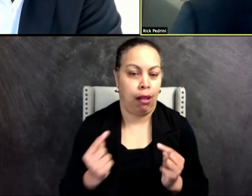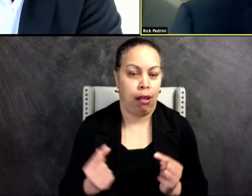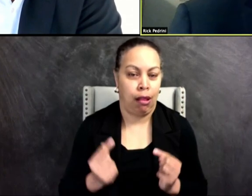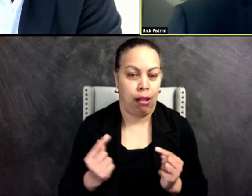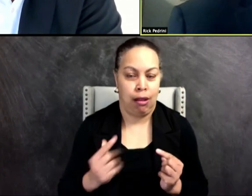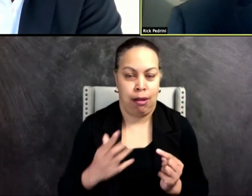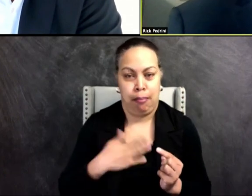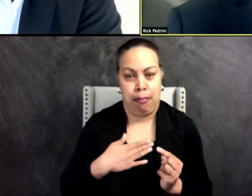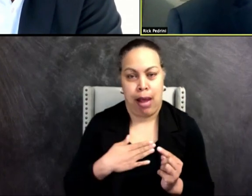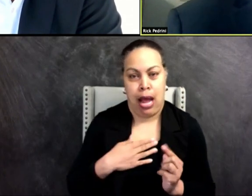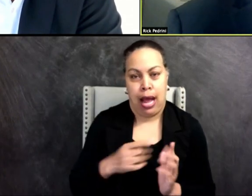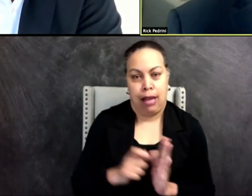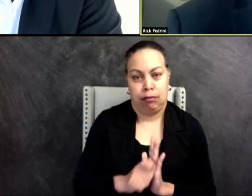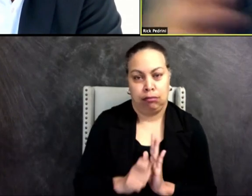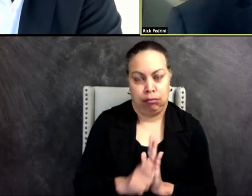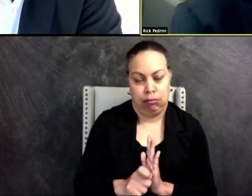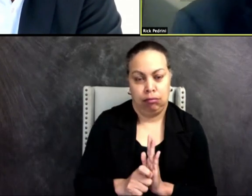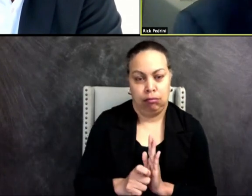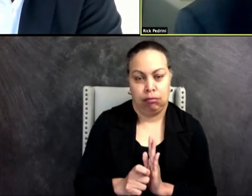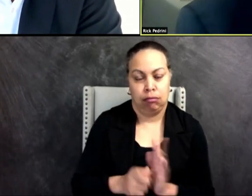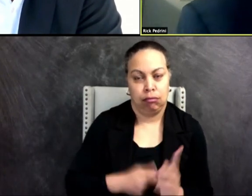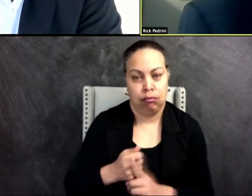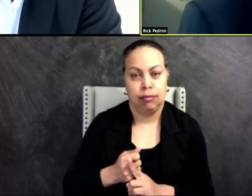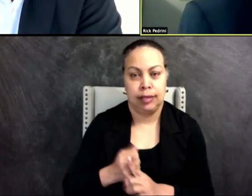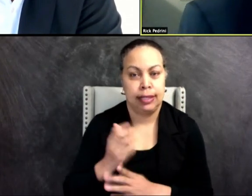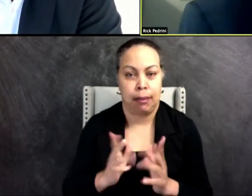my words were to certain people.